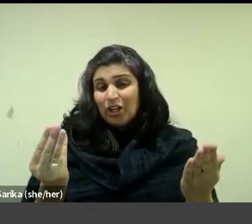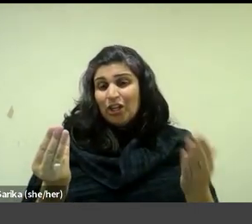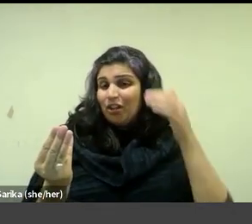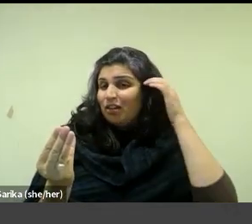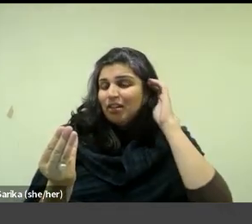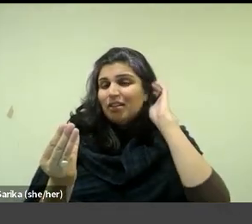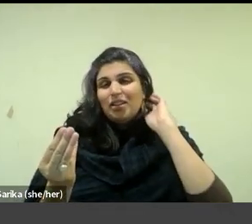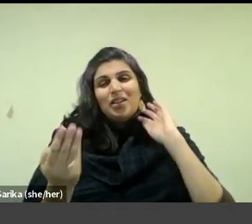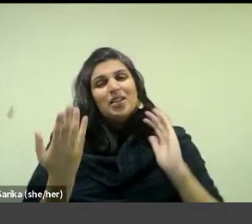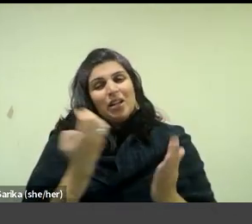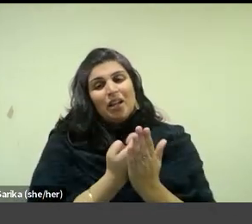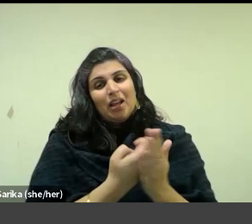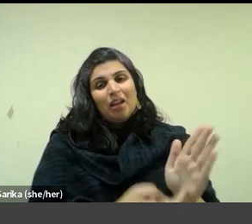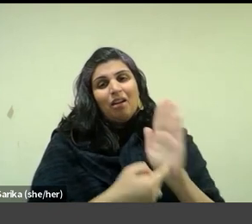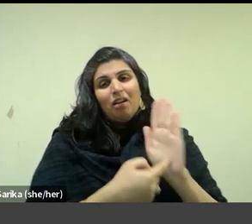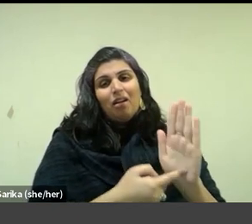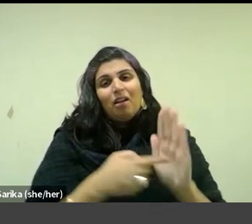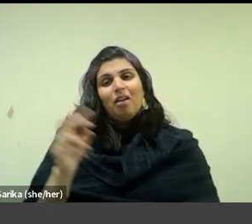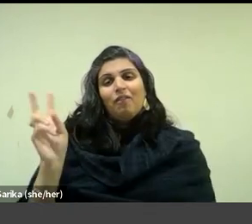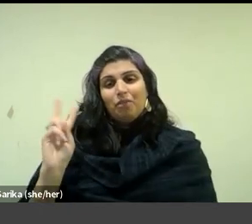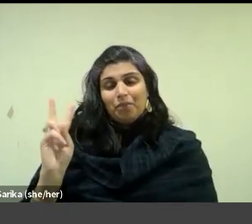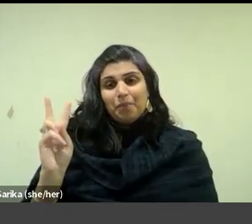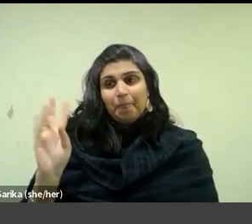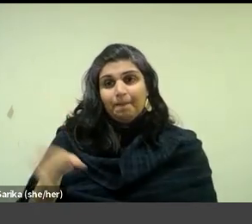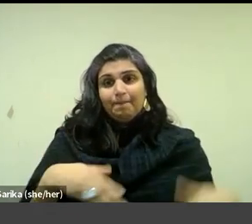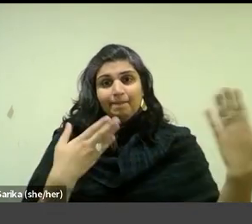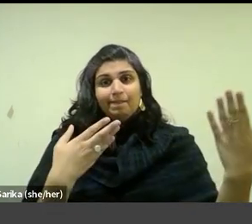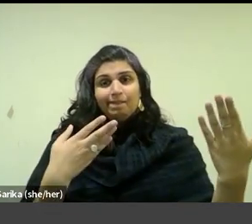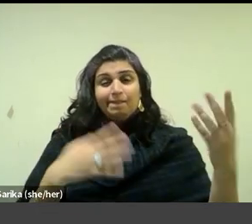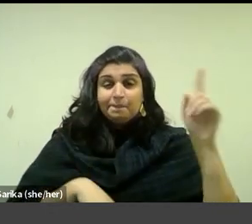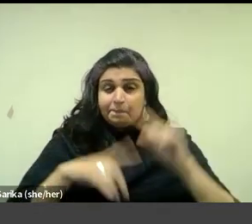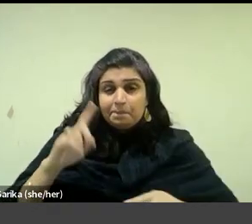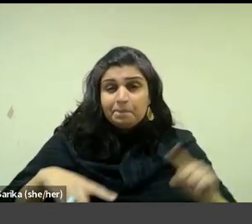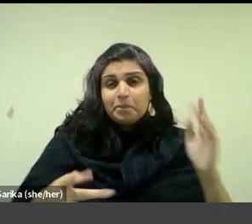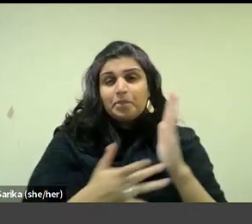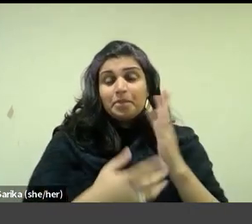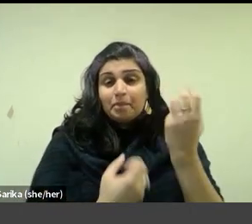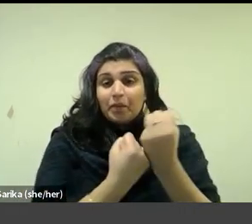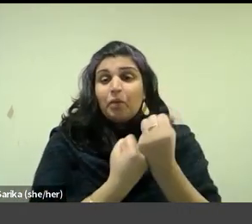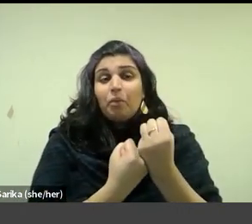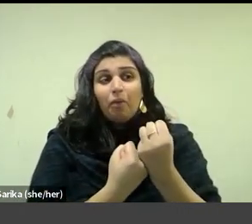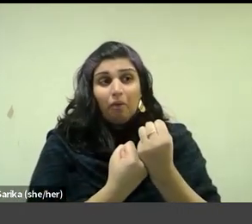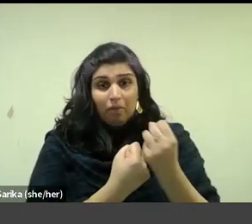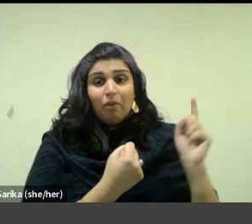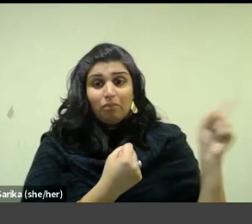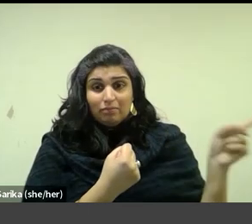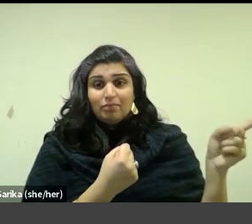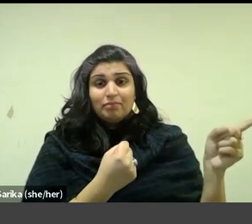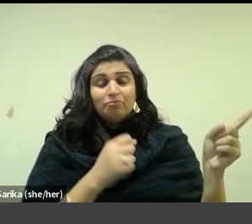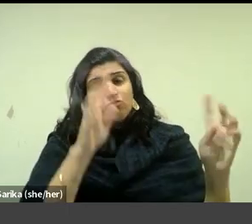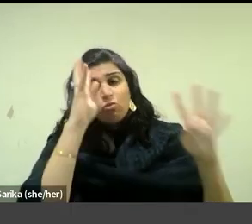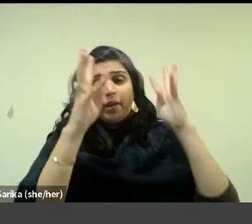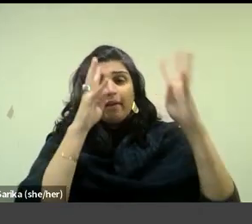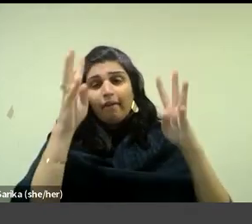evidence exists to suggest that Madame Vuillard provided diverse forms of technical support to her son's creative practices.